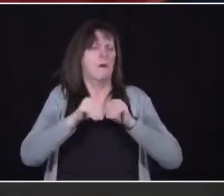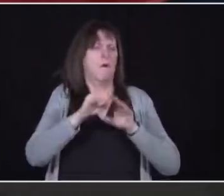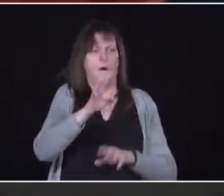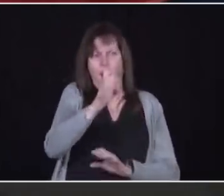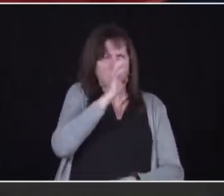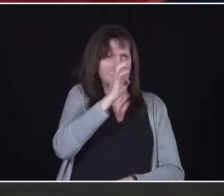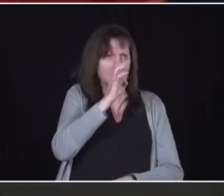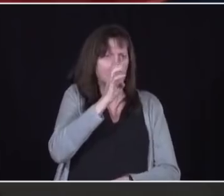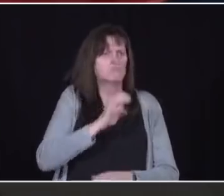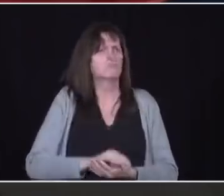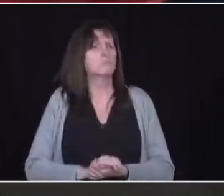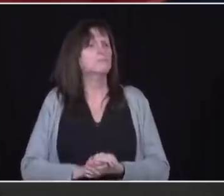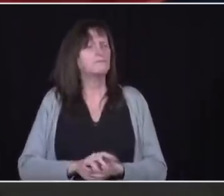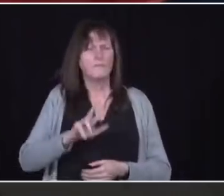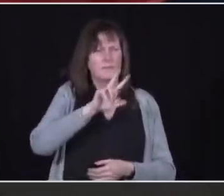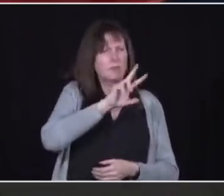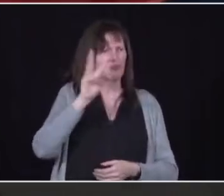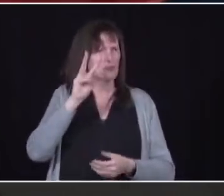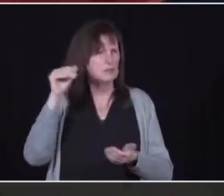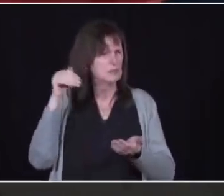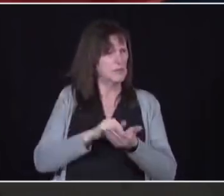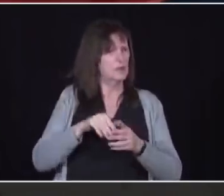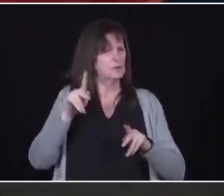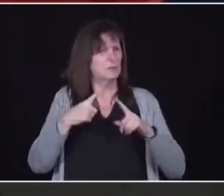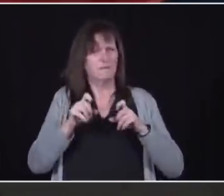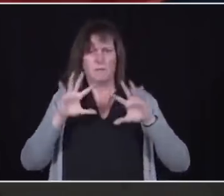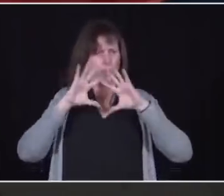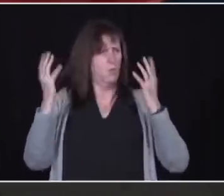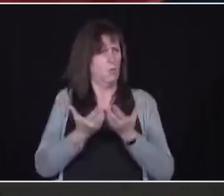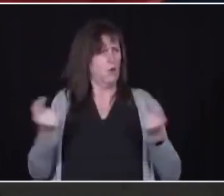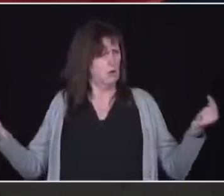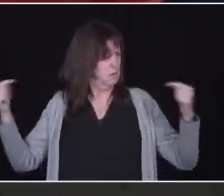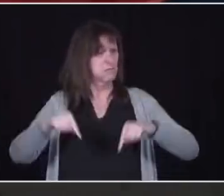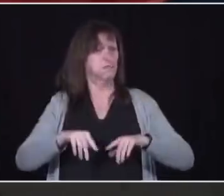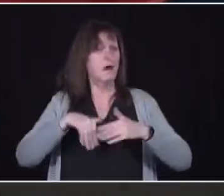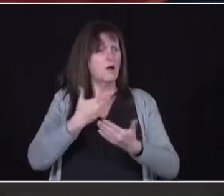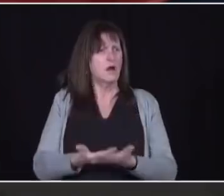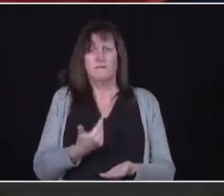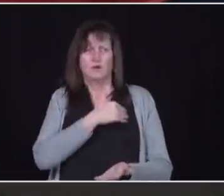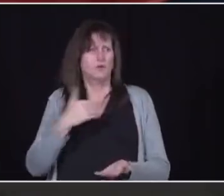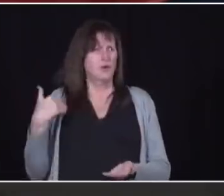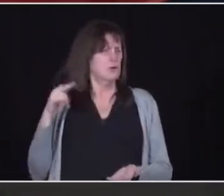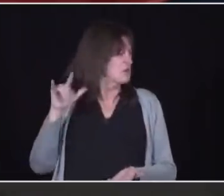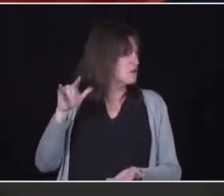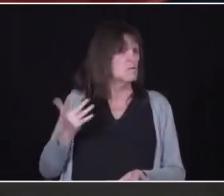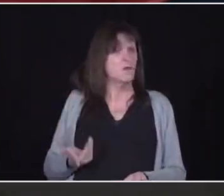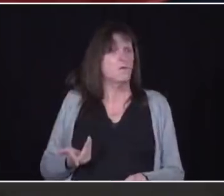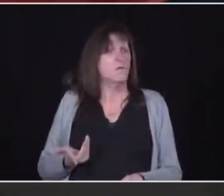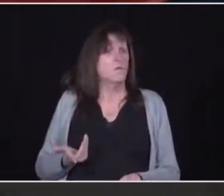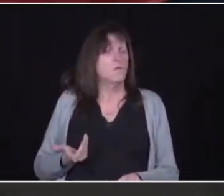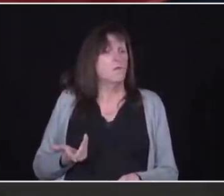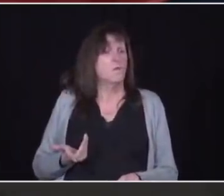people from all over the world come through Pearson International Airport. The variants that are causing